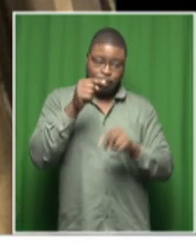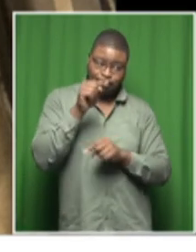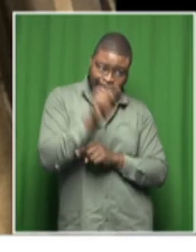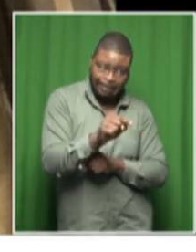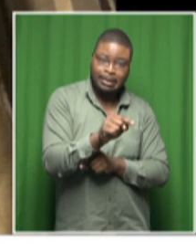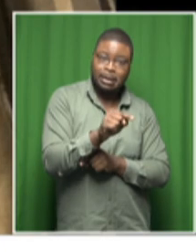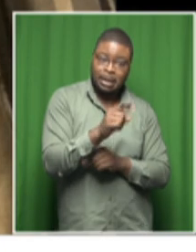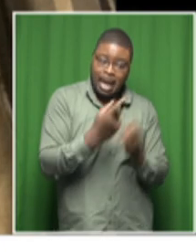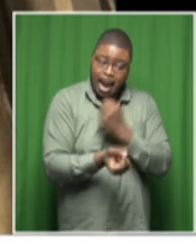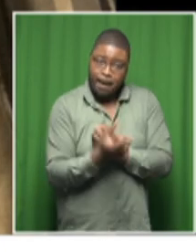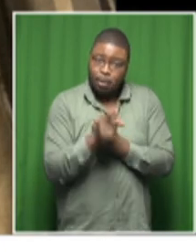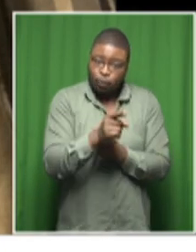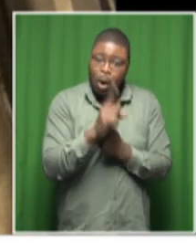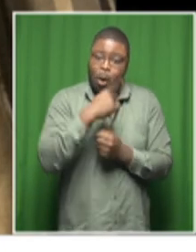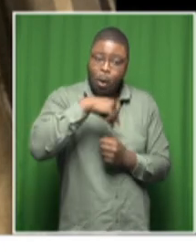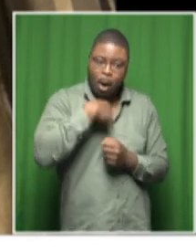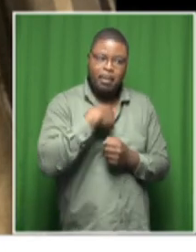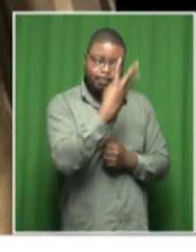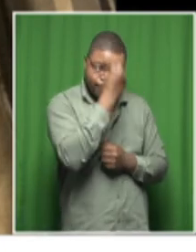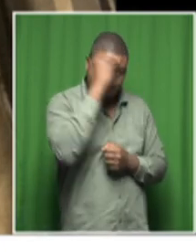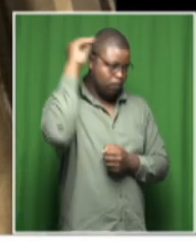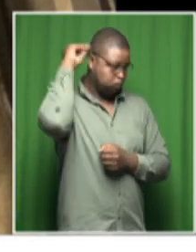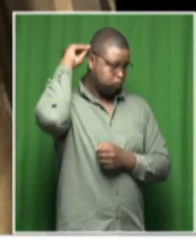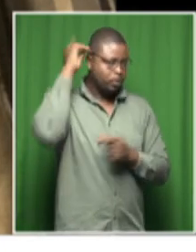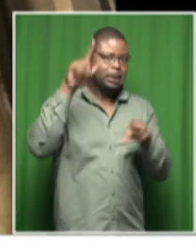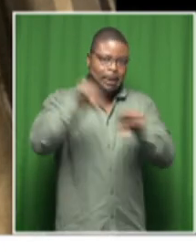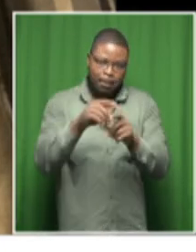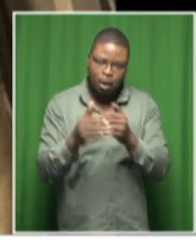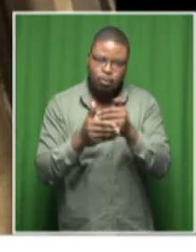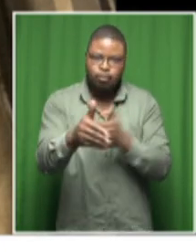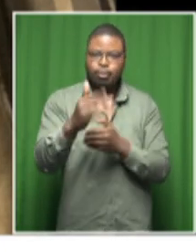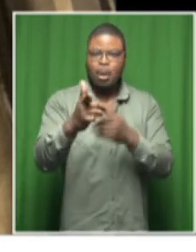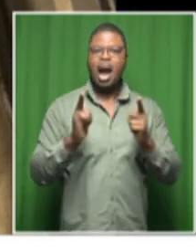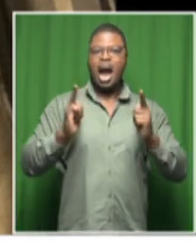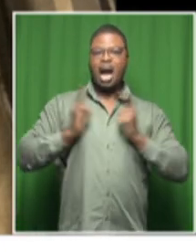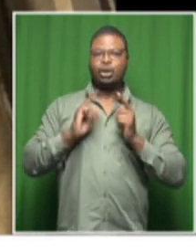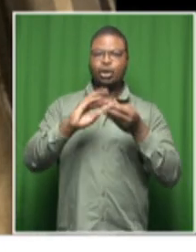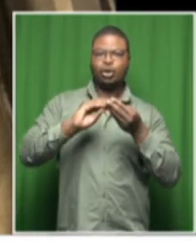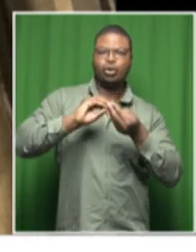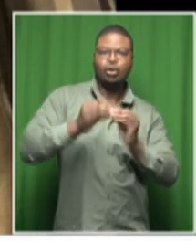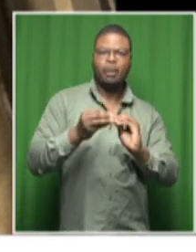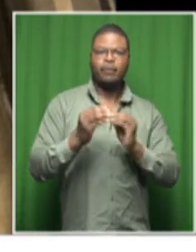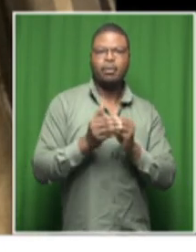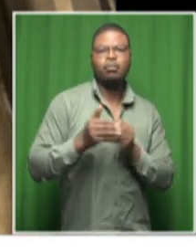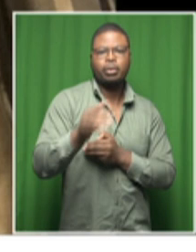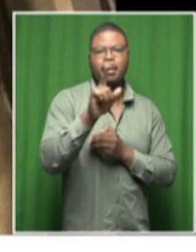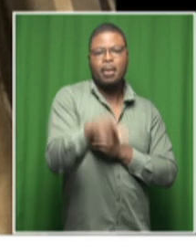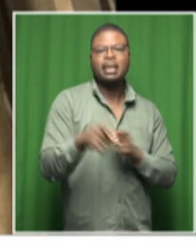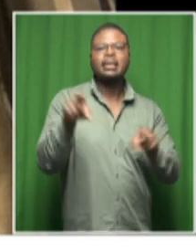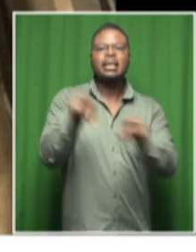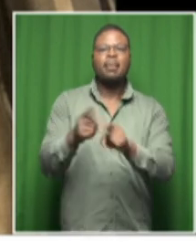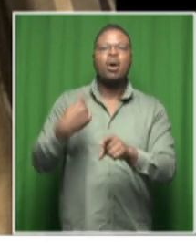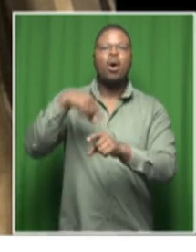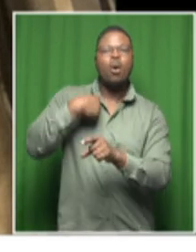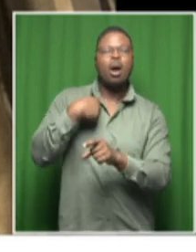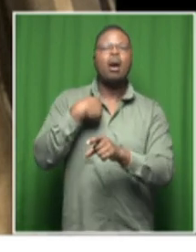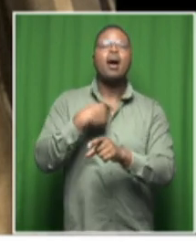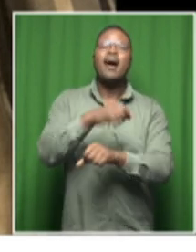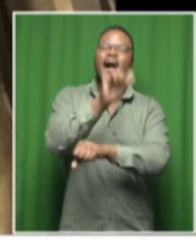this one would have thought that the mining houses would have learned from this mistake and avoid the mary spray